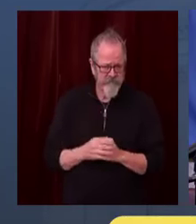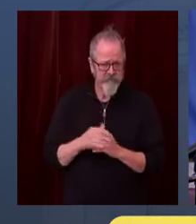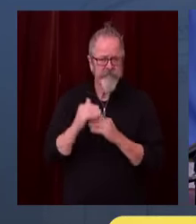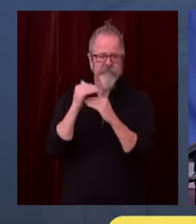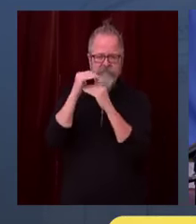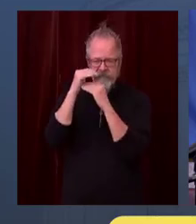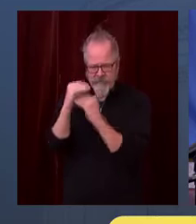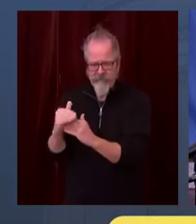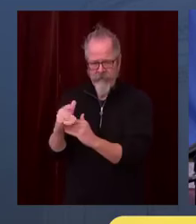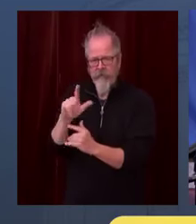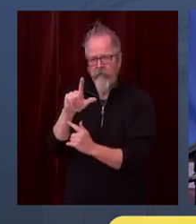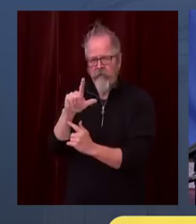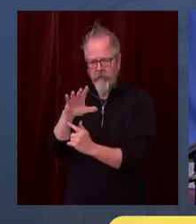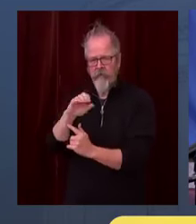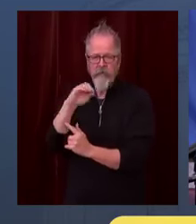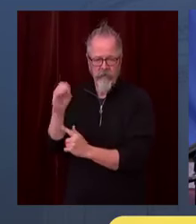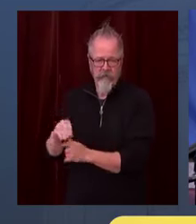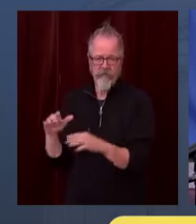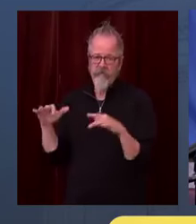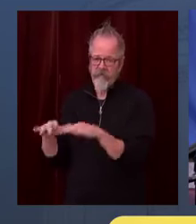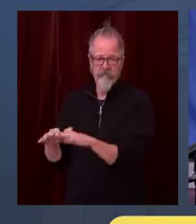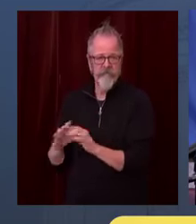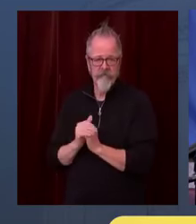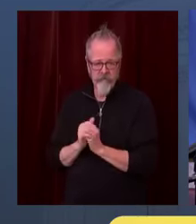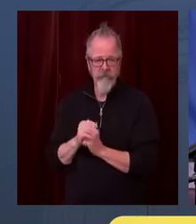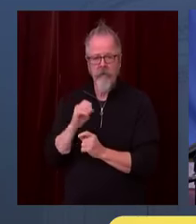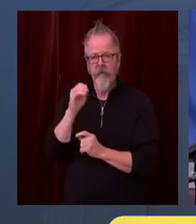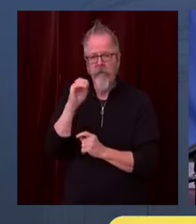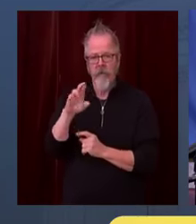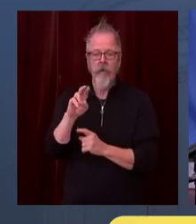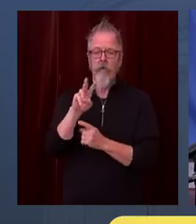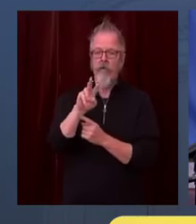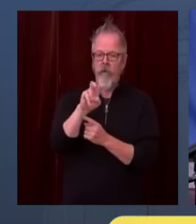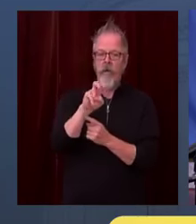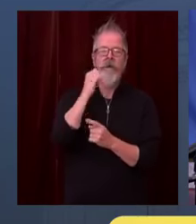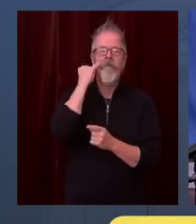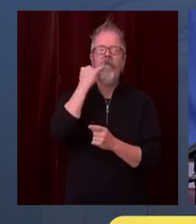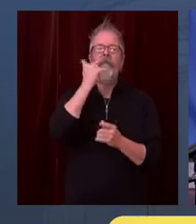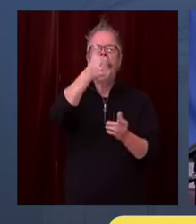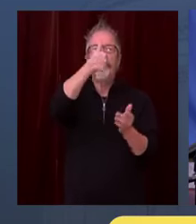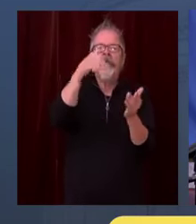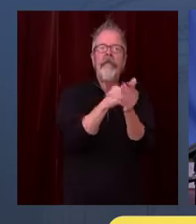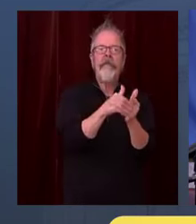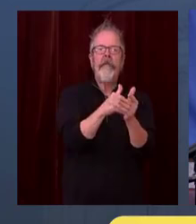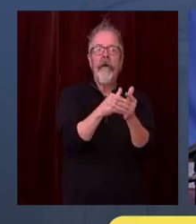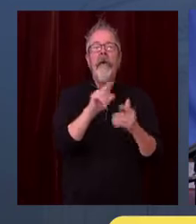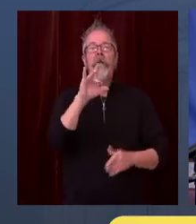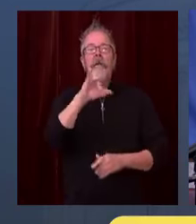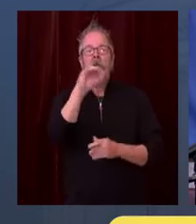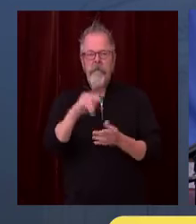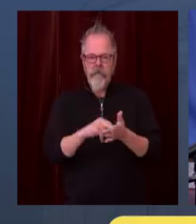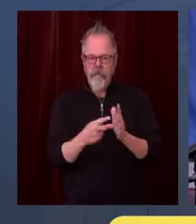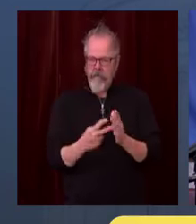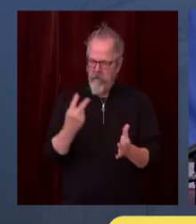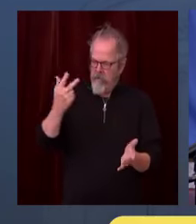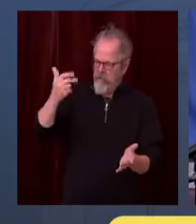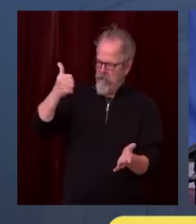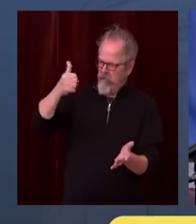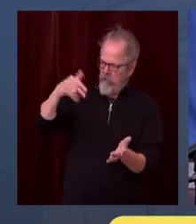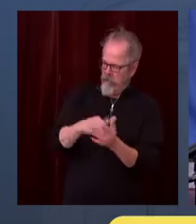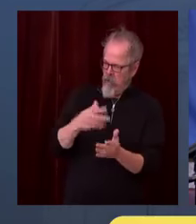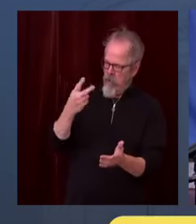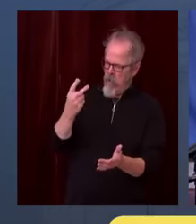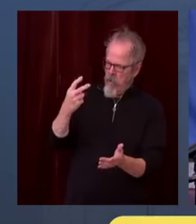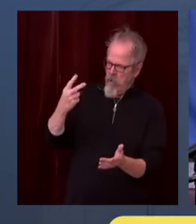The solo performances are allowed under this plan, but because of the way the virus travels through our breathing and our